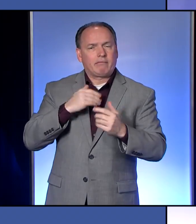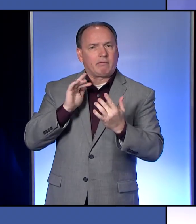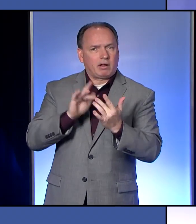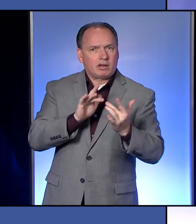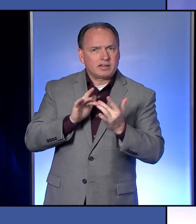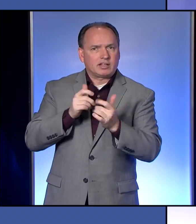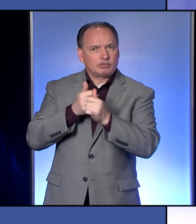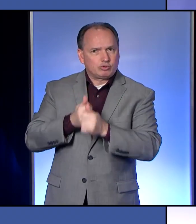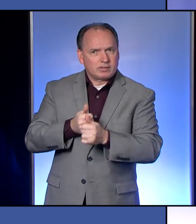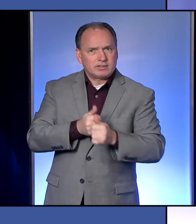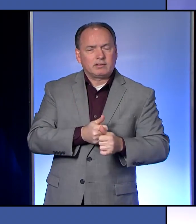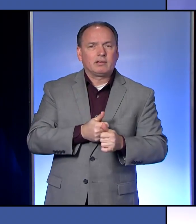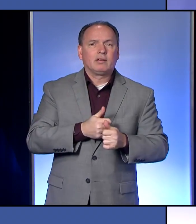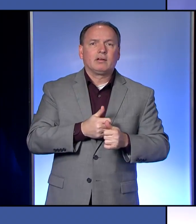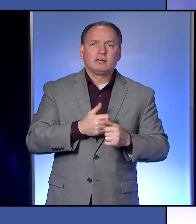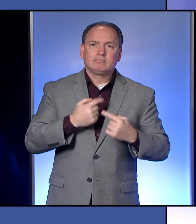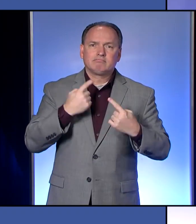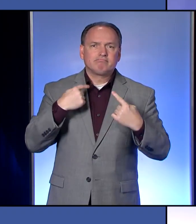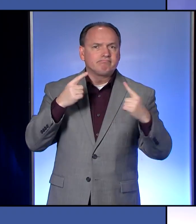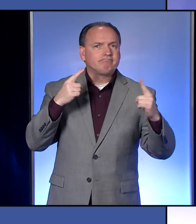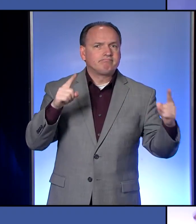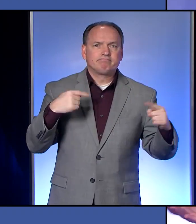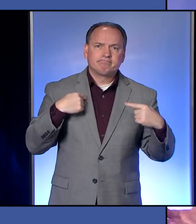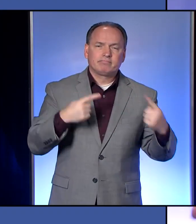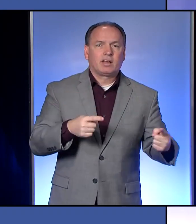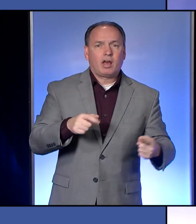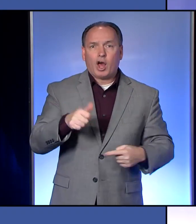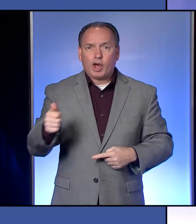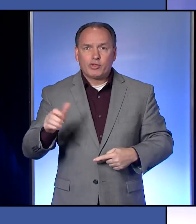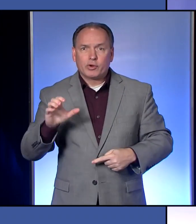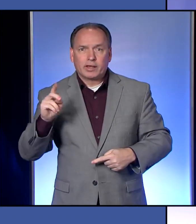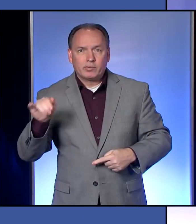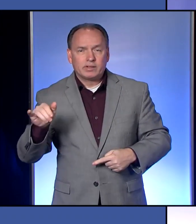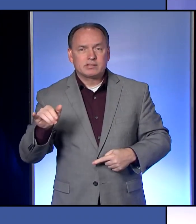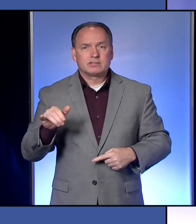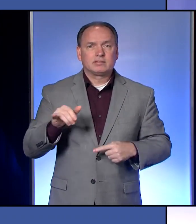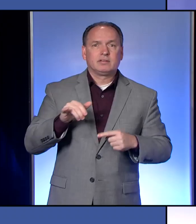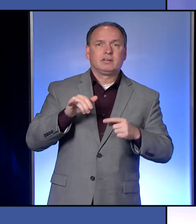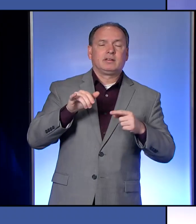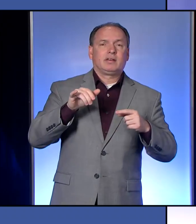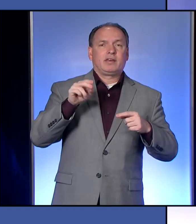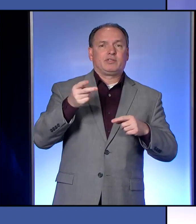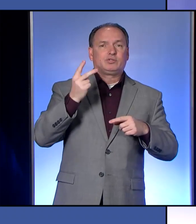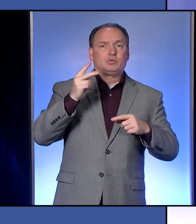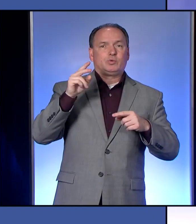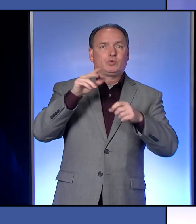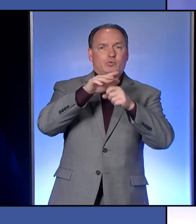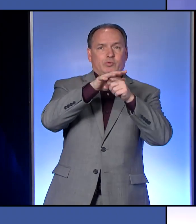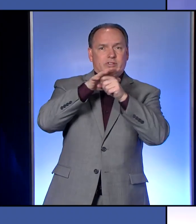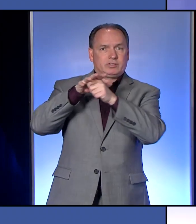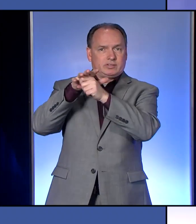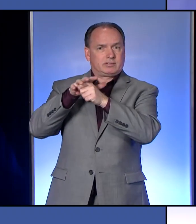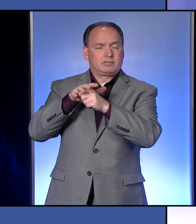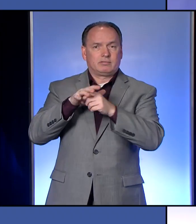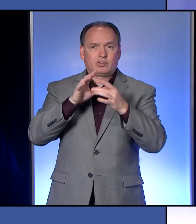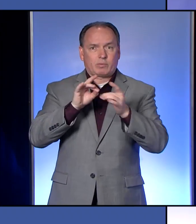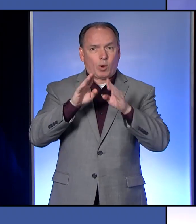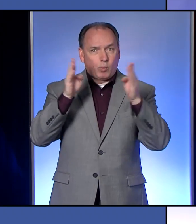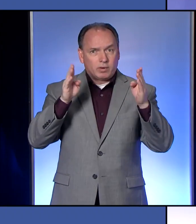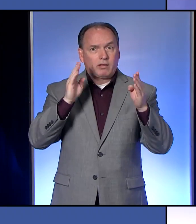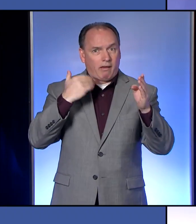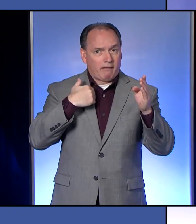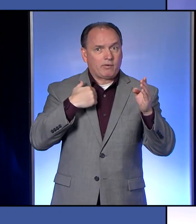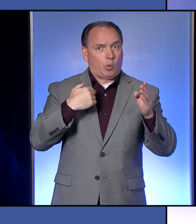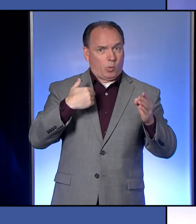tracing, which none of these other counties within these two regions that they're talking about opening have. And so